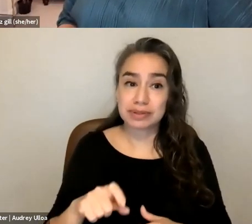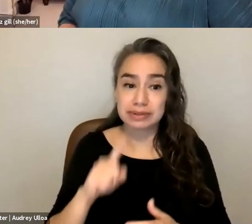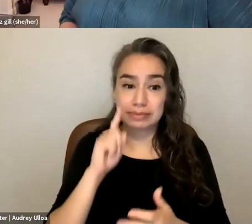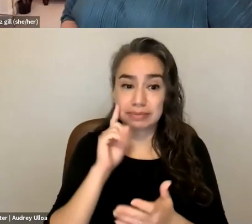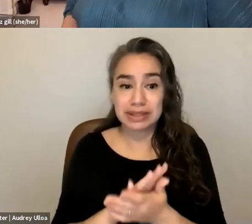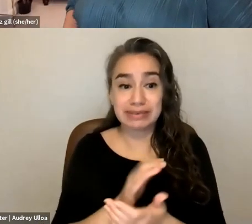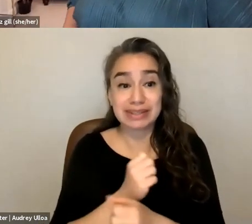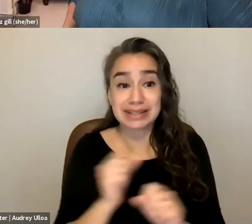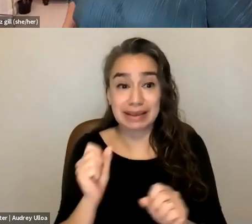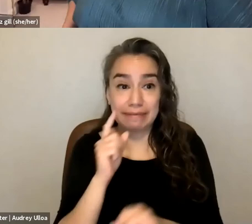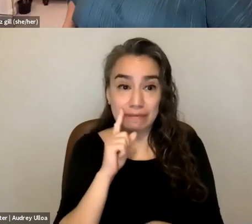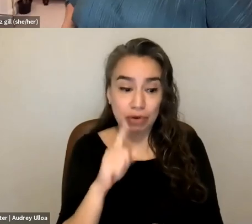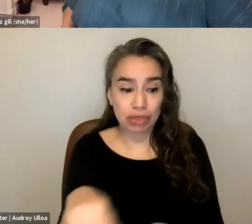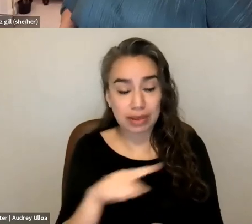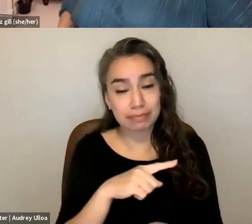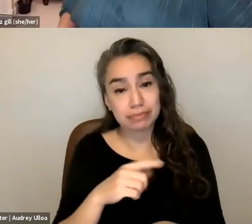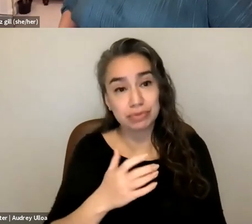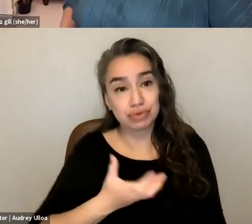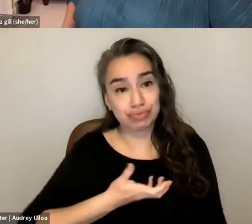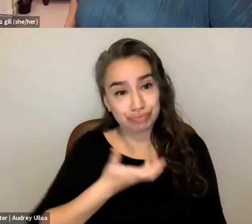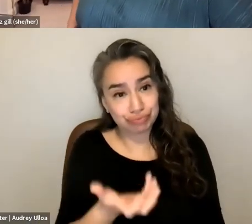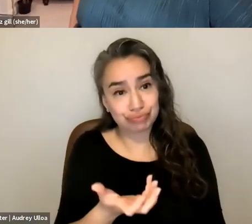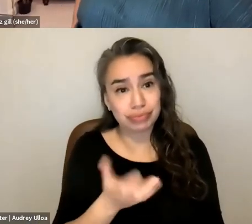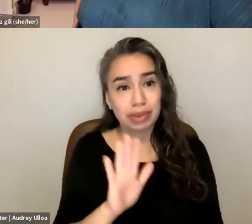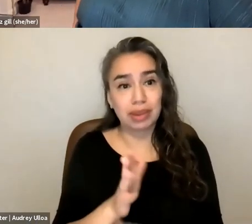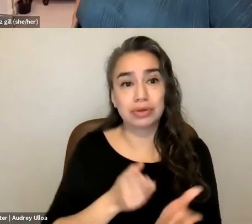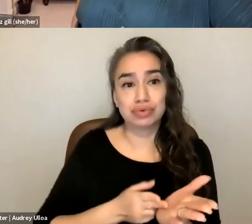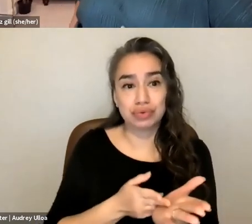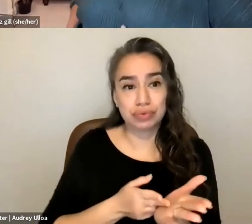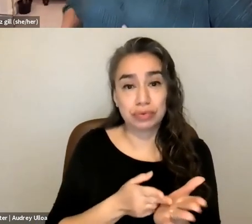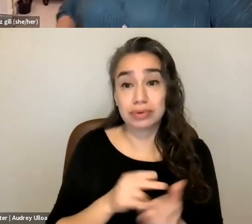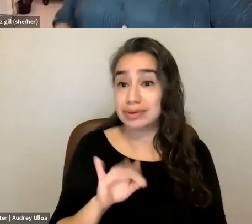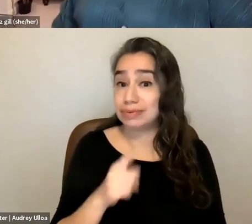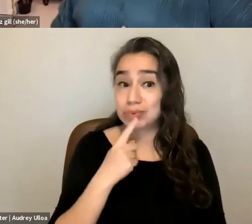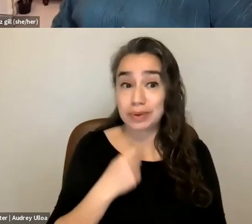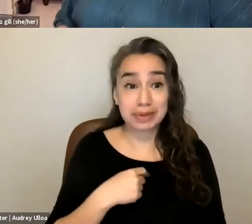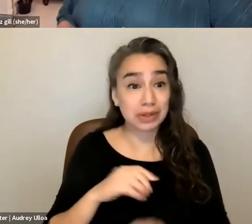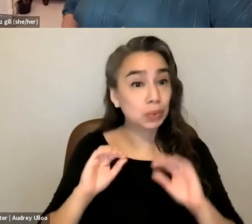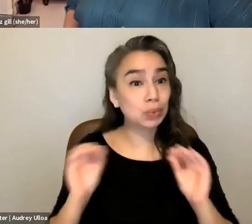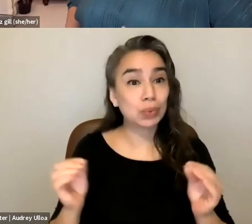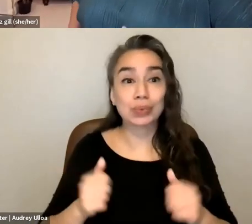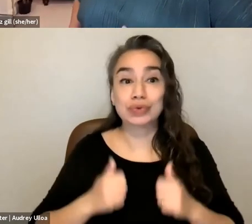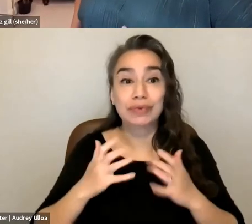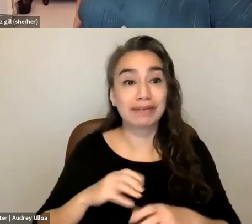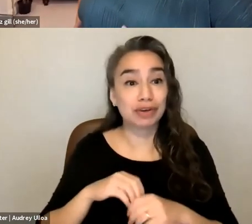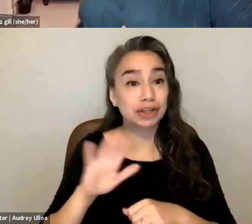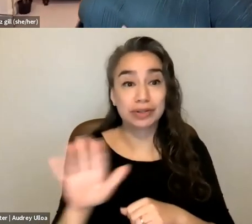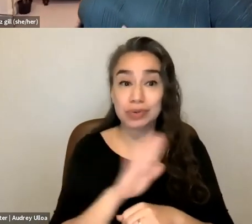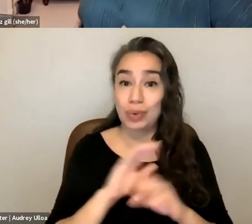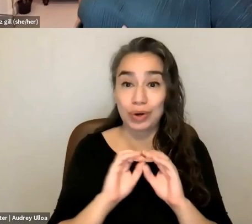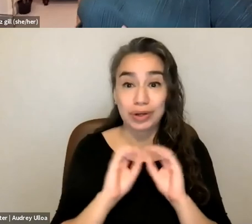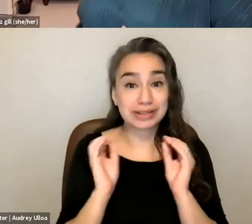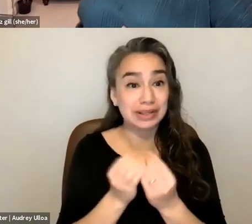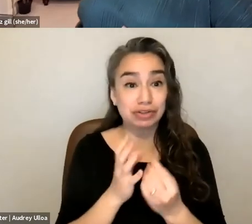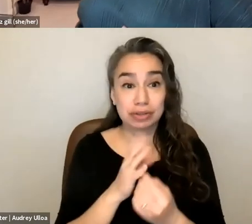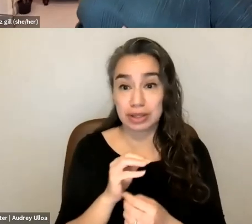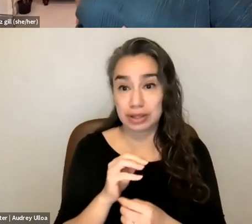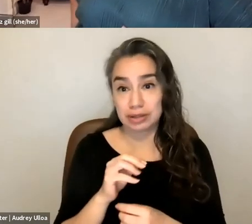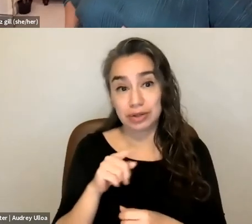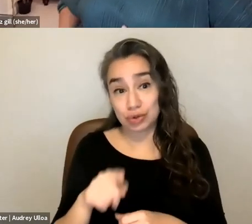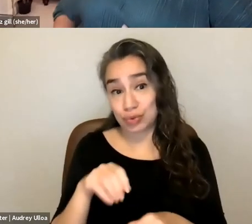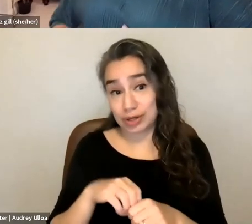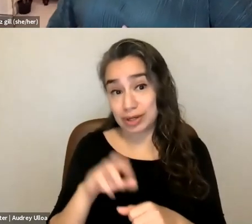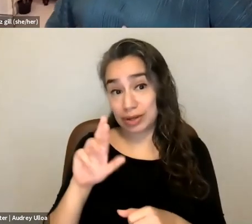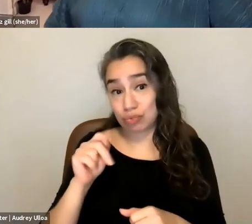to tell their truth um and so if you're saying to me that there's no survivors in your organization and you are at a rape crisis